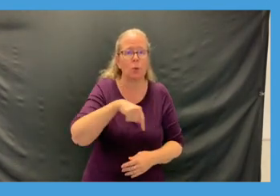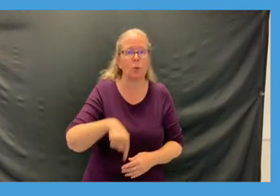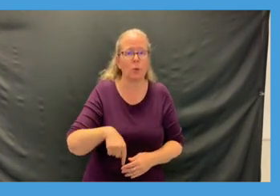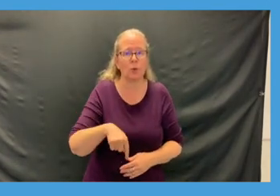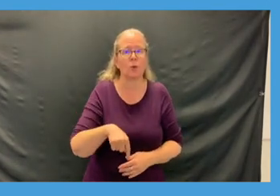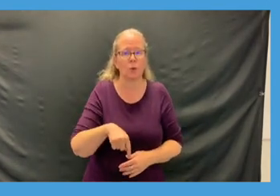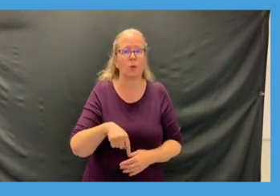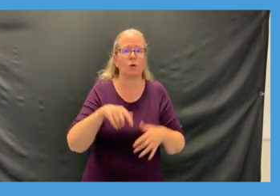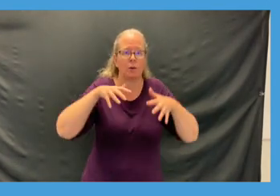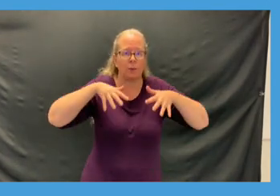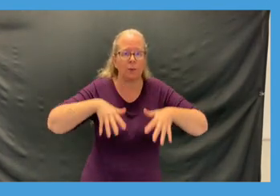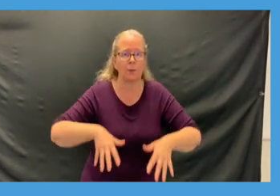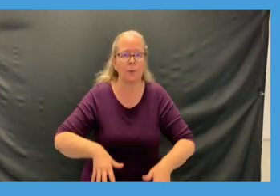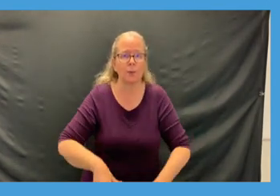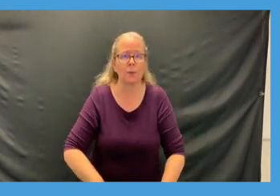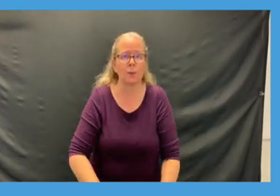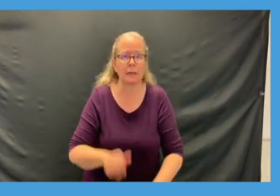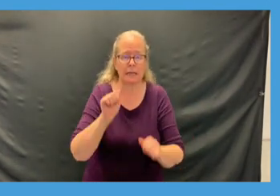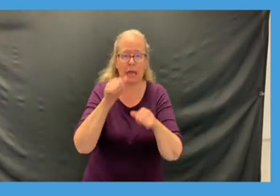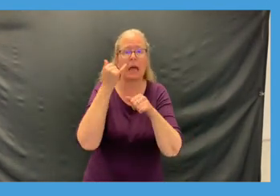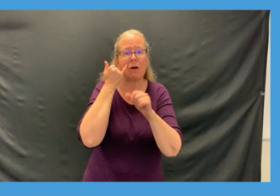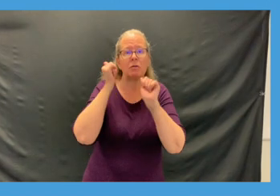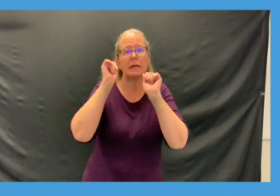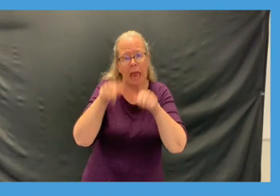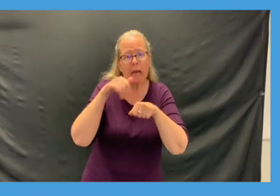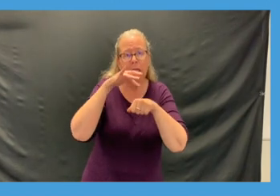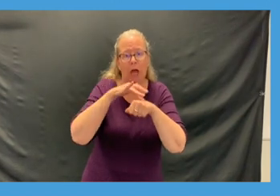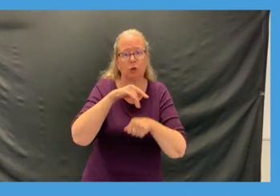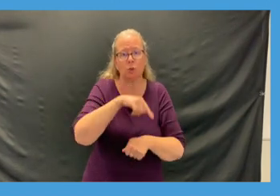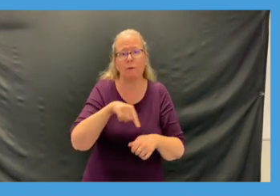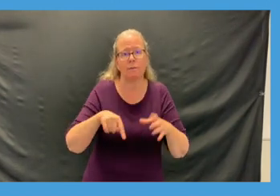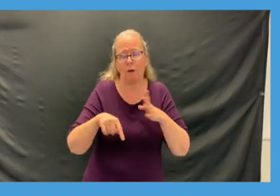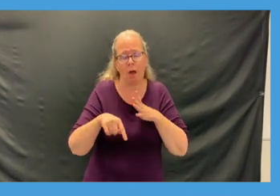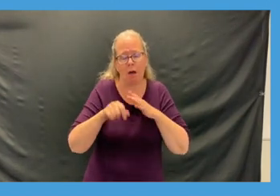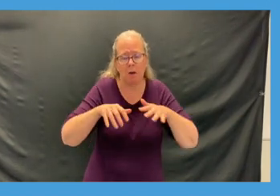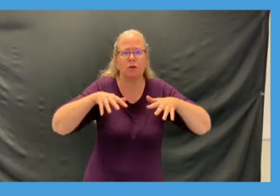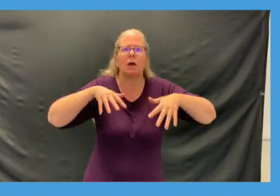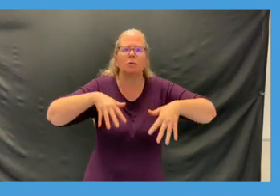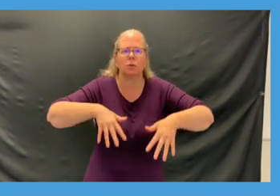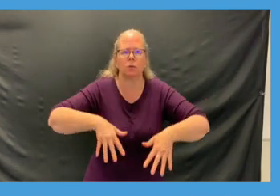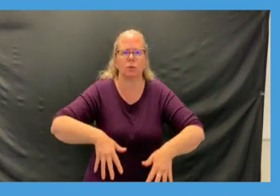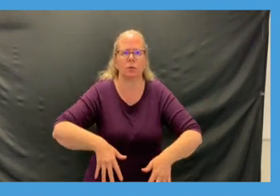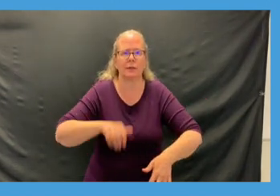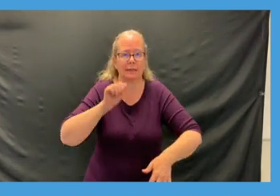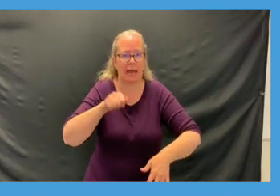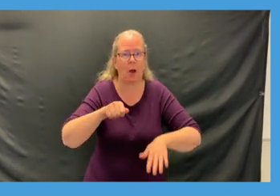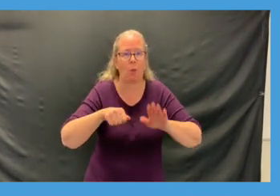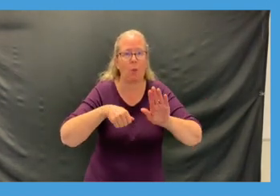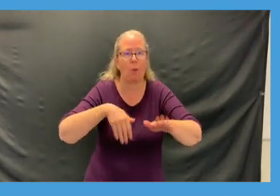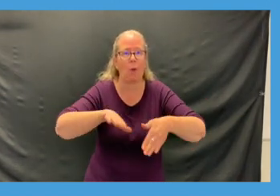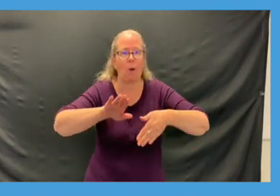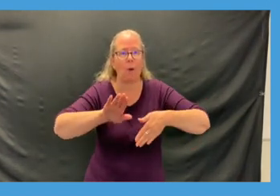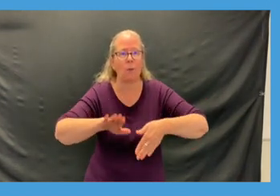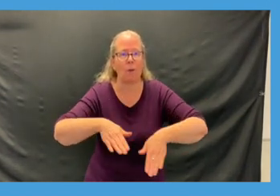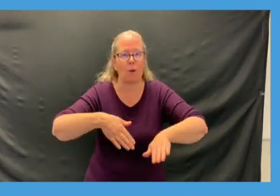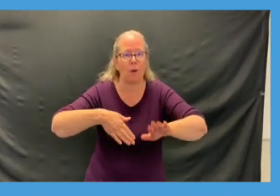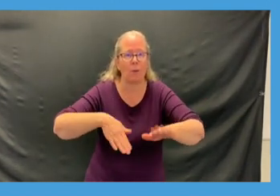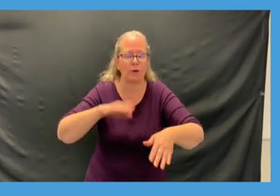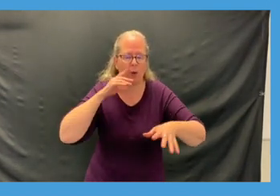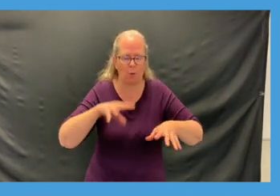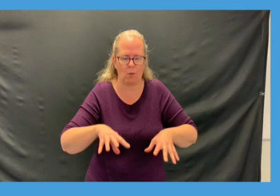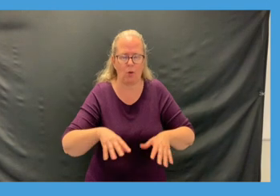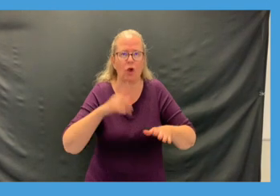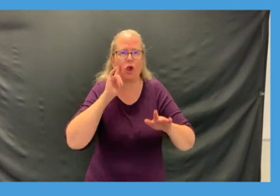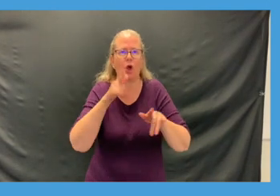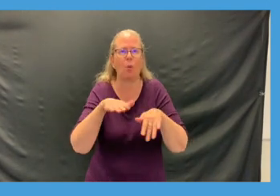guys touch your toes I almost can touch my toes and you're just gonna reach reach reach and if you can try and walk your